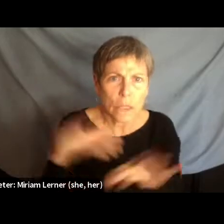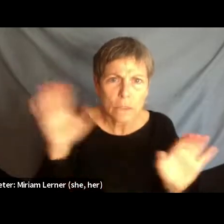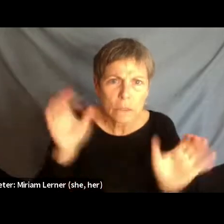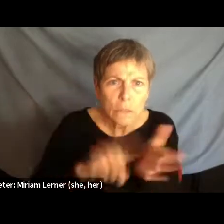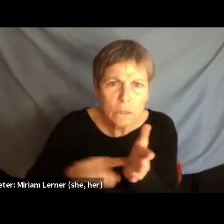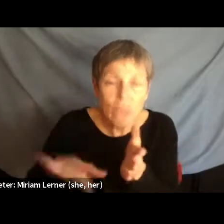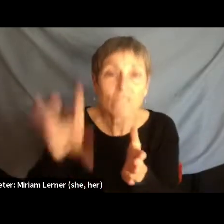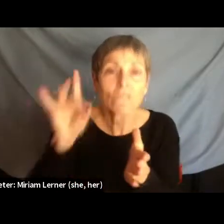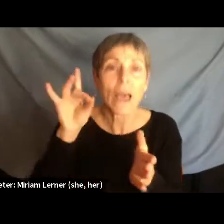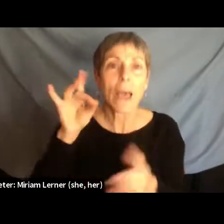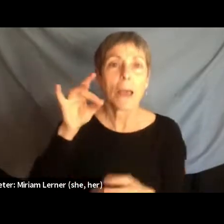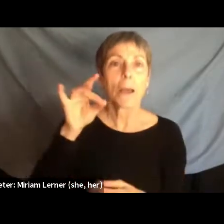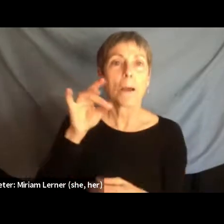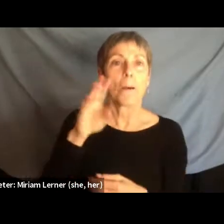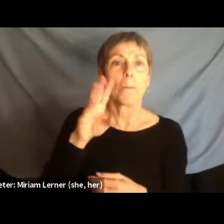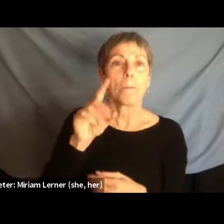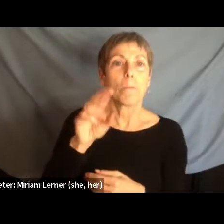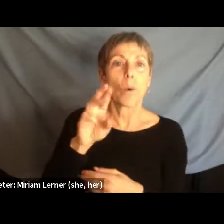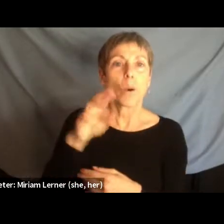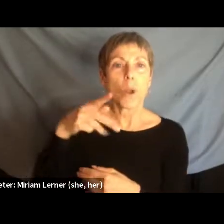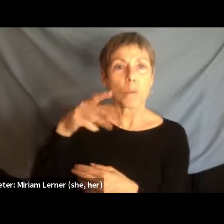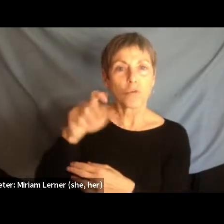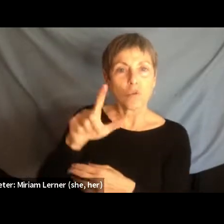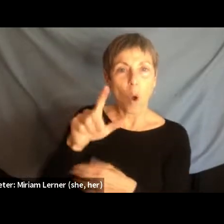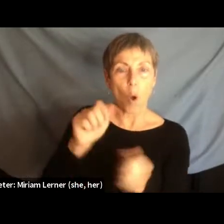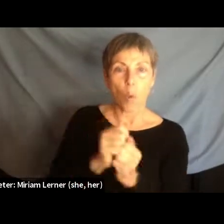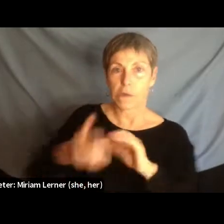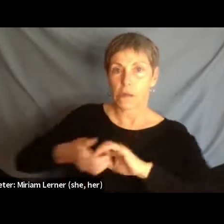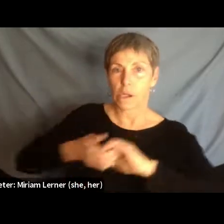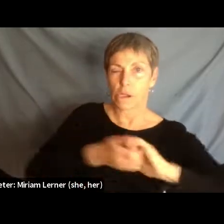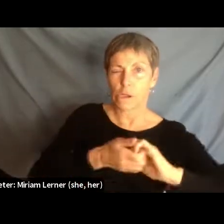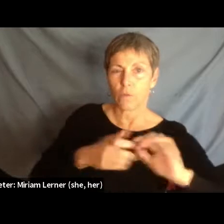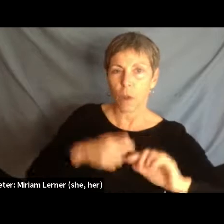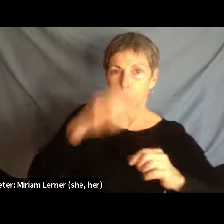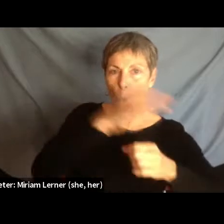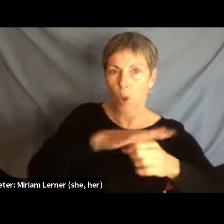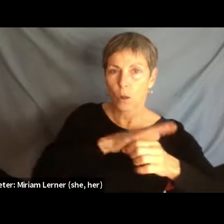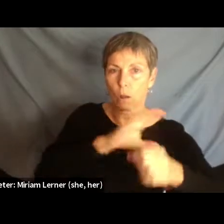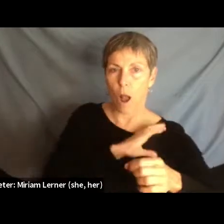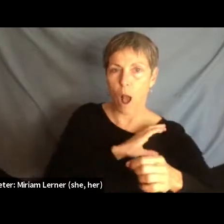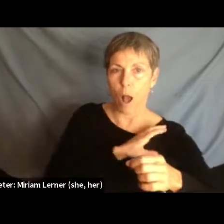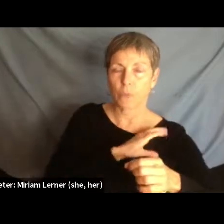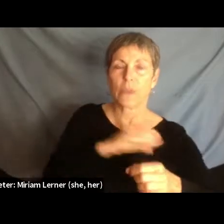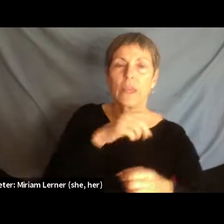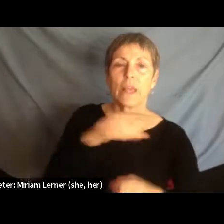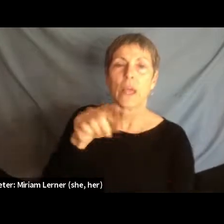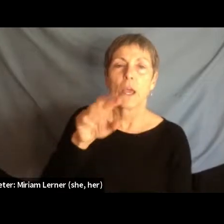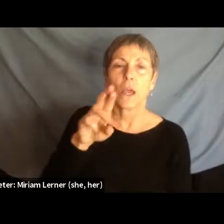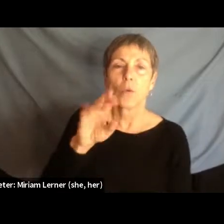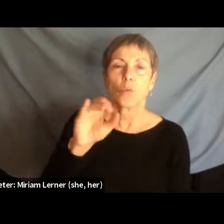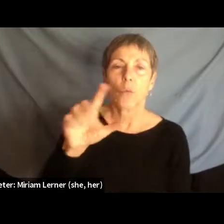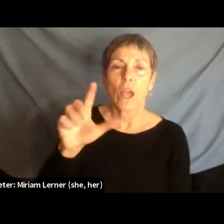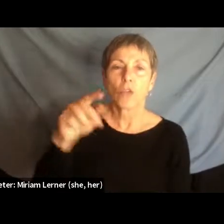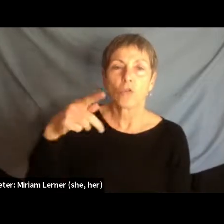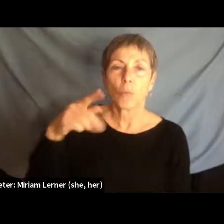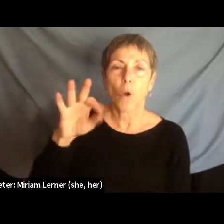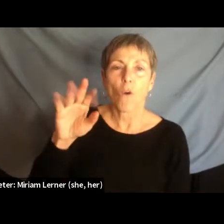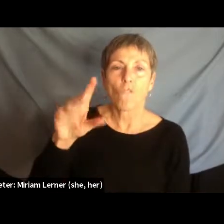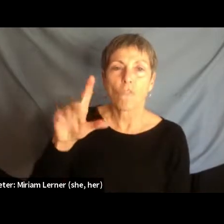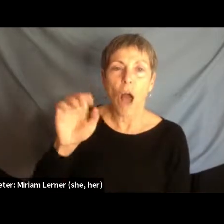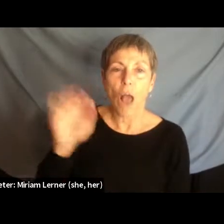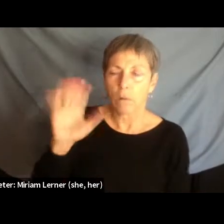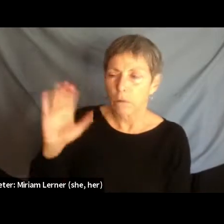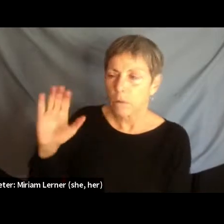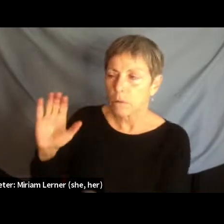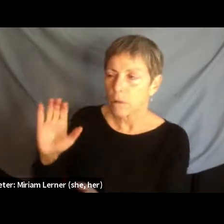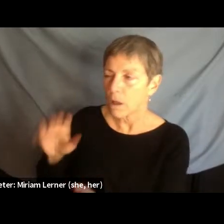patrol, with the collaboration of law enforcement, was basically racially profiling people and then snatching them up, putting them